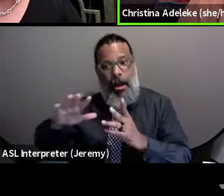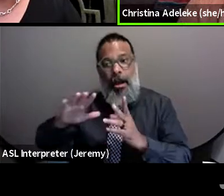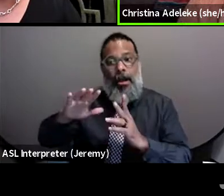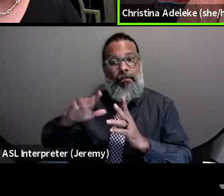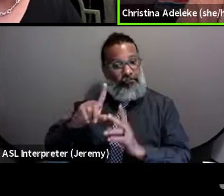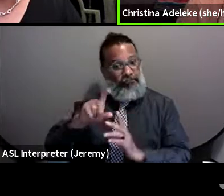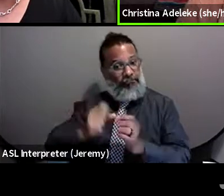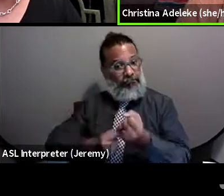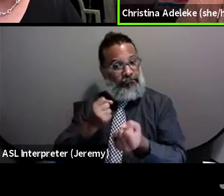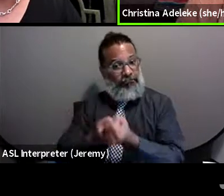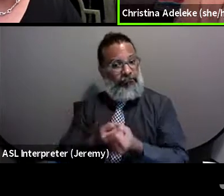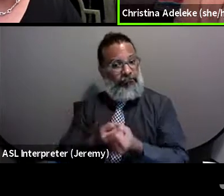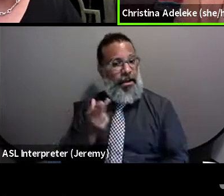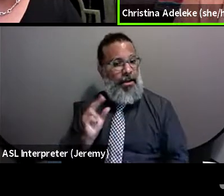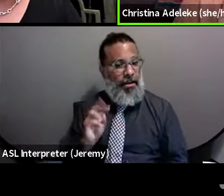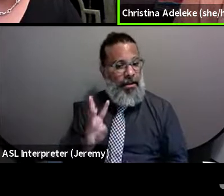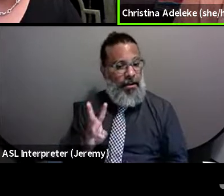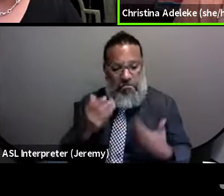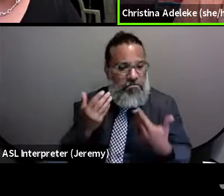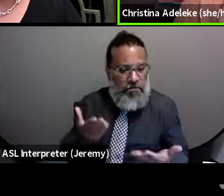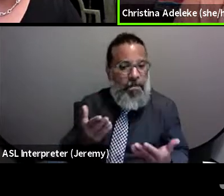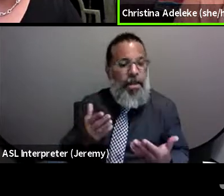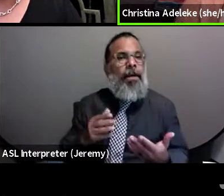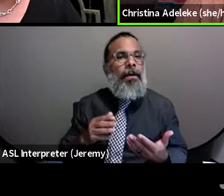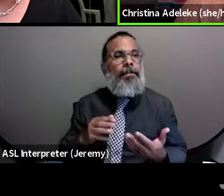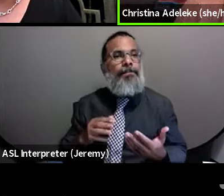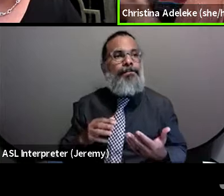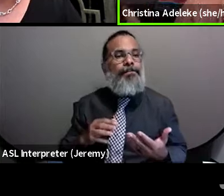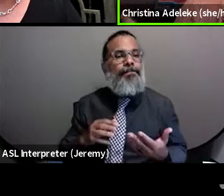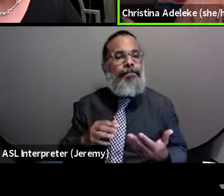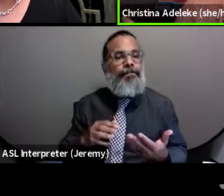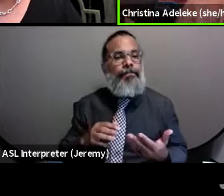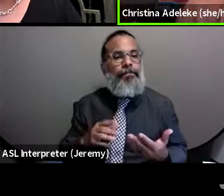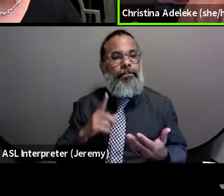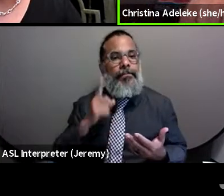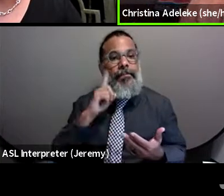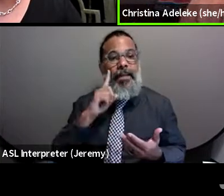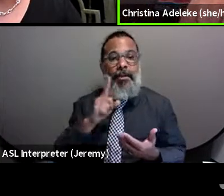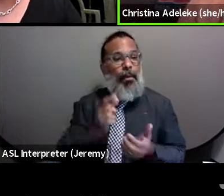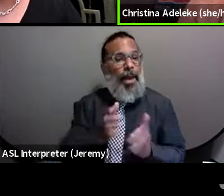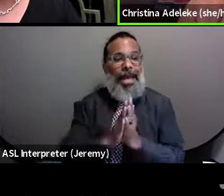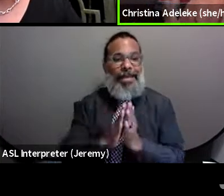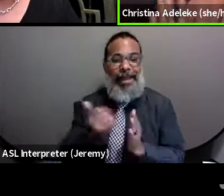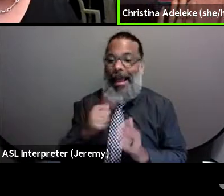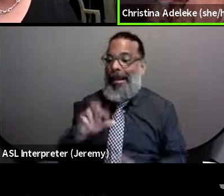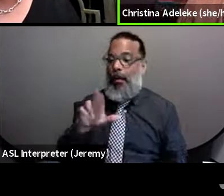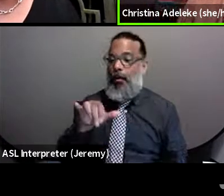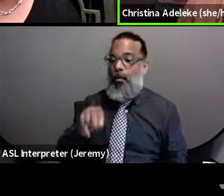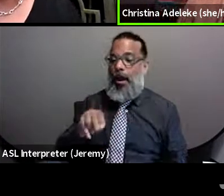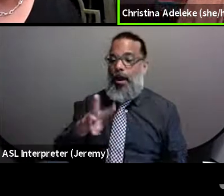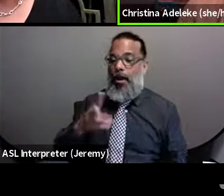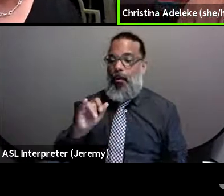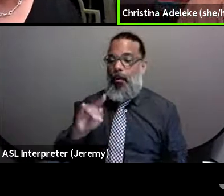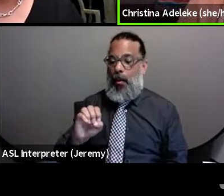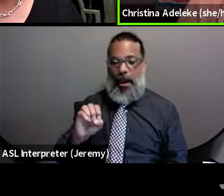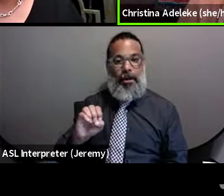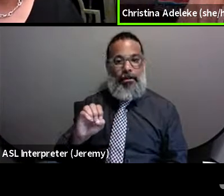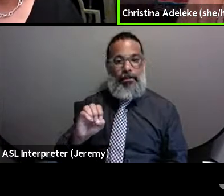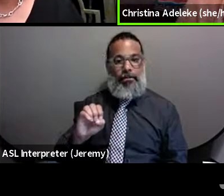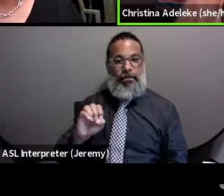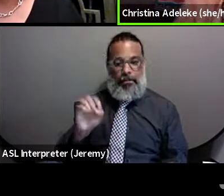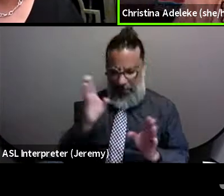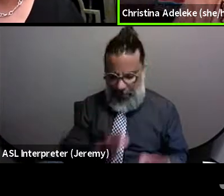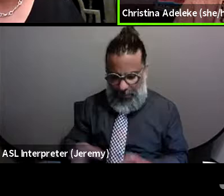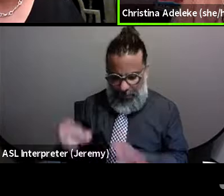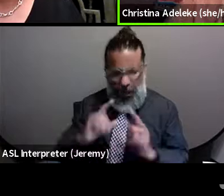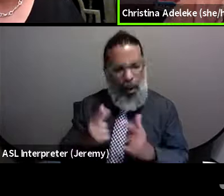because I think that, you know, I think if you were to ask any Ryan White planning body, they're going to be like, of course, we're taking into account